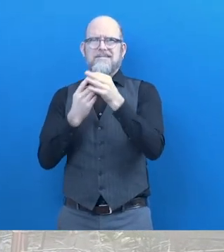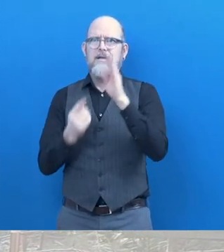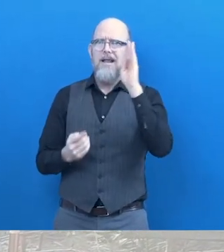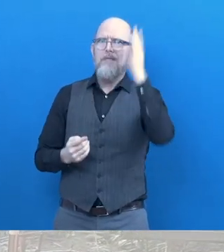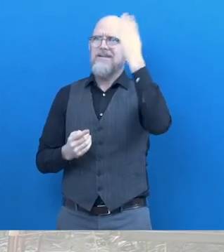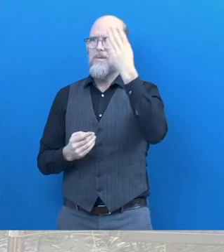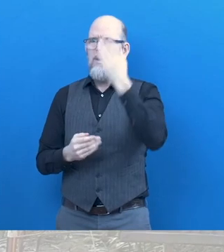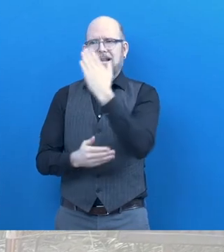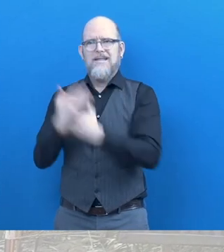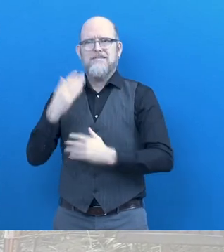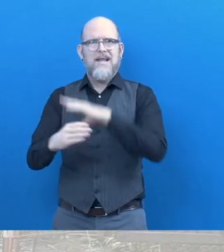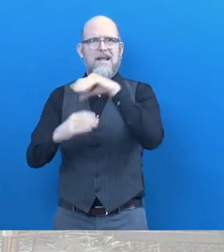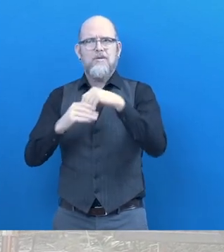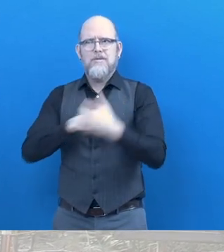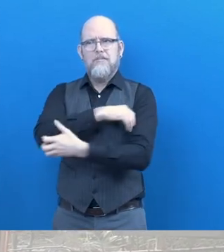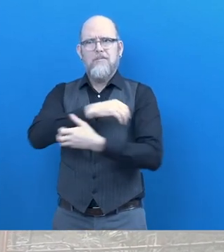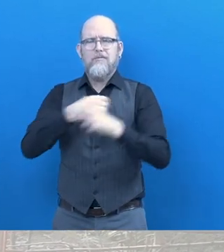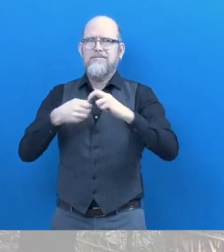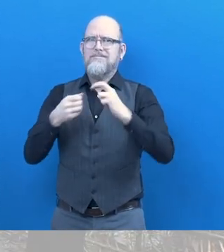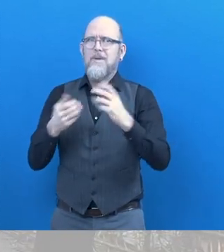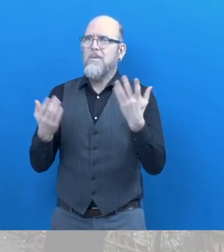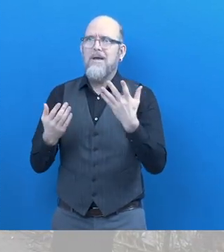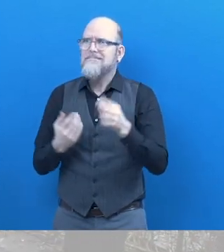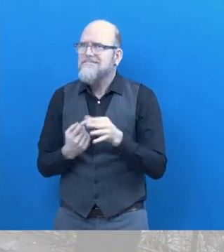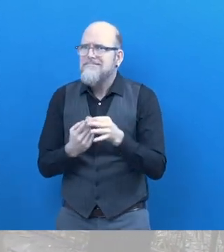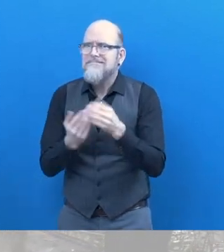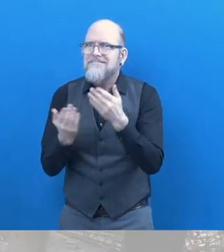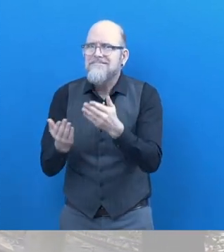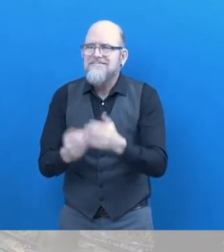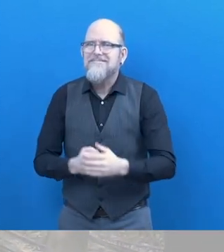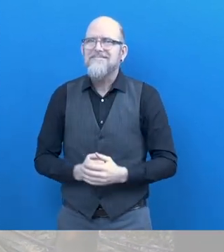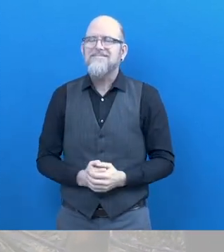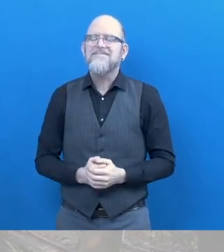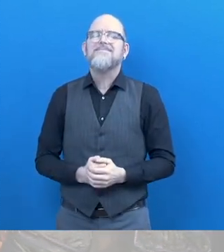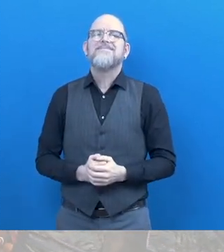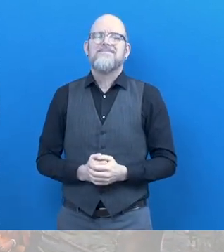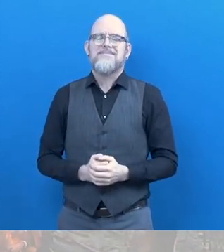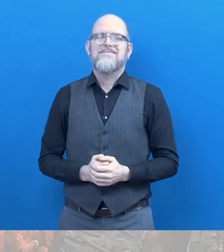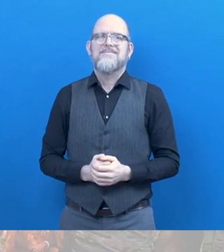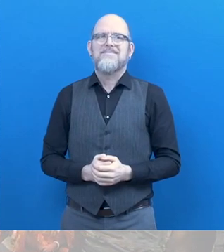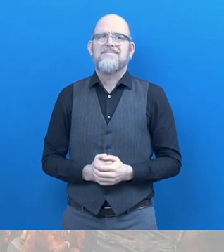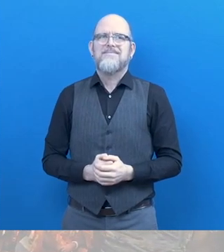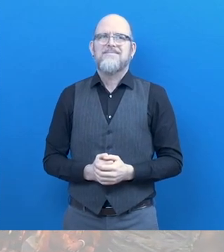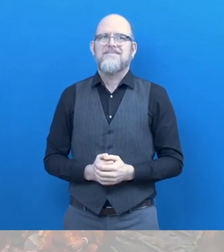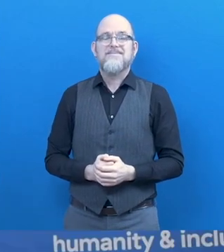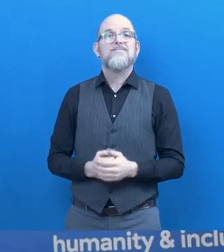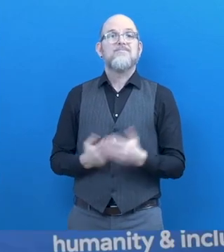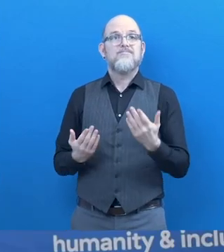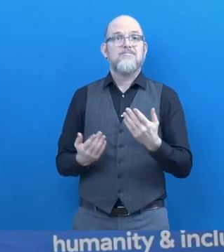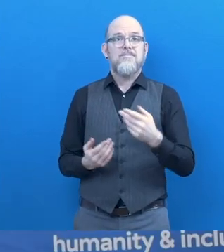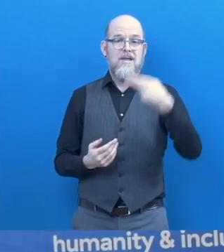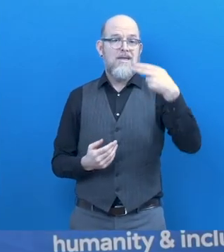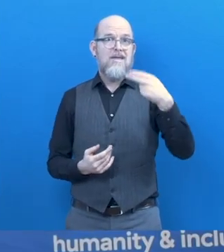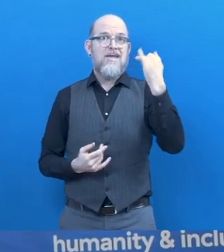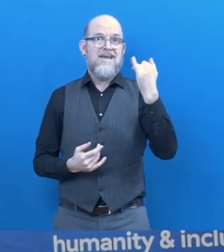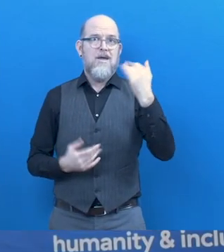Inclusive Poverty Graduation? Women in traditional clothes sitting together on the floor. H